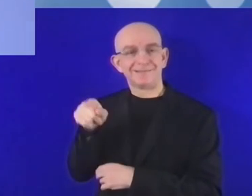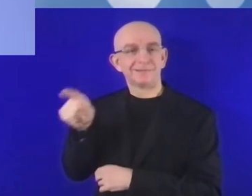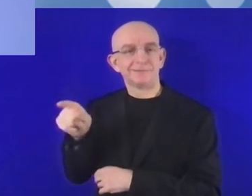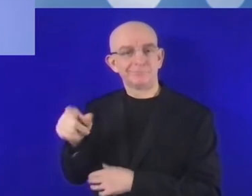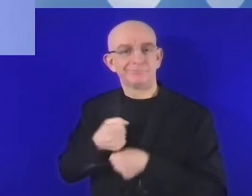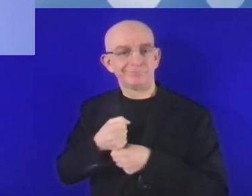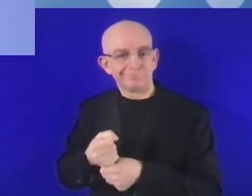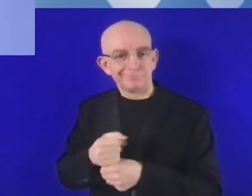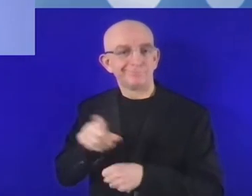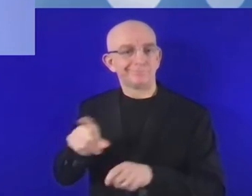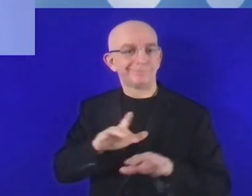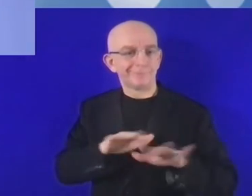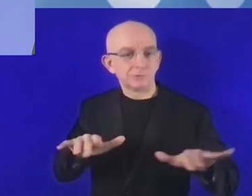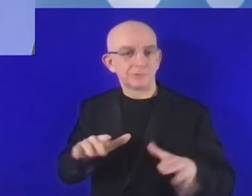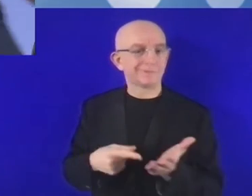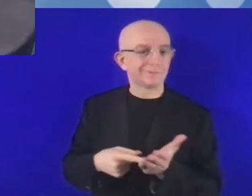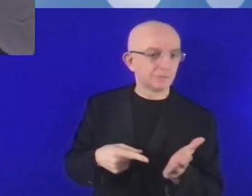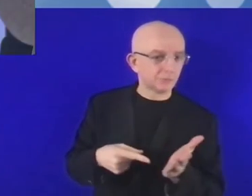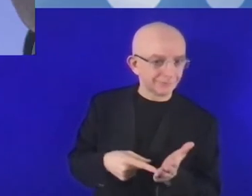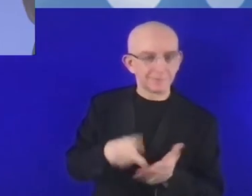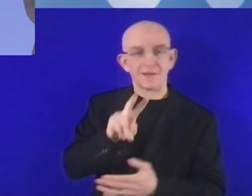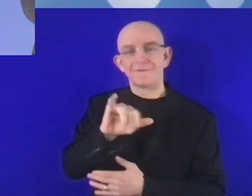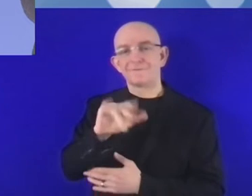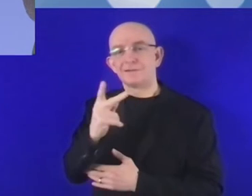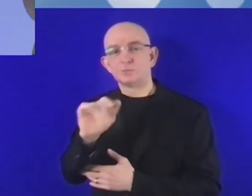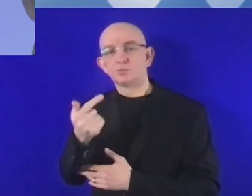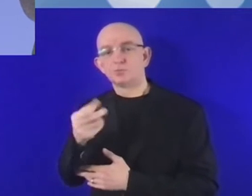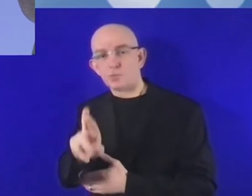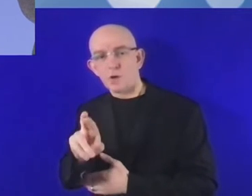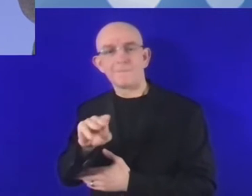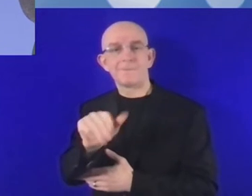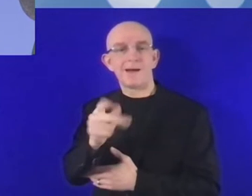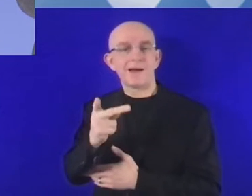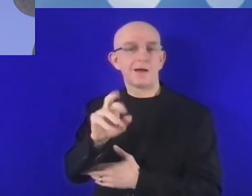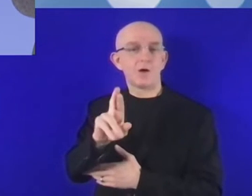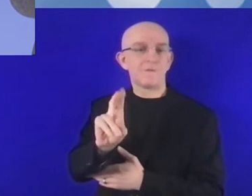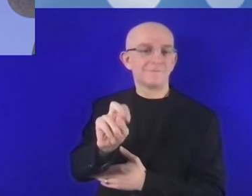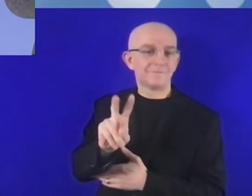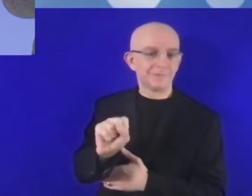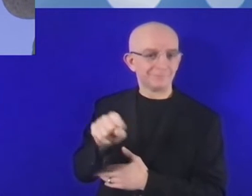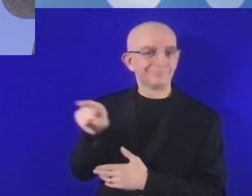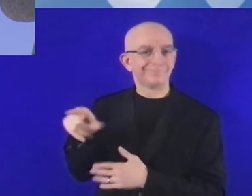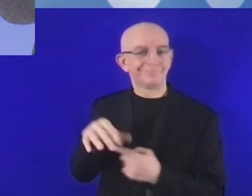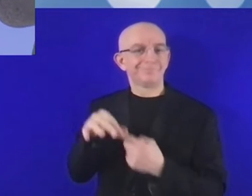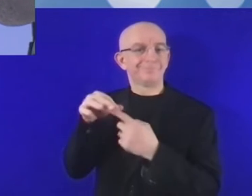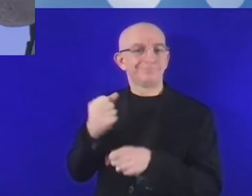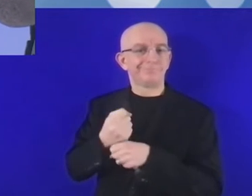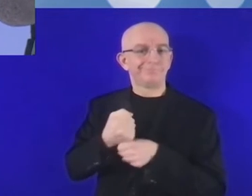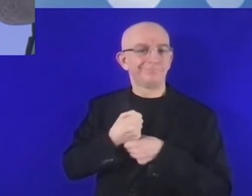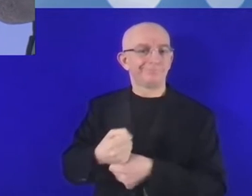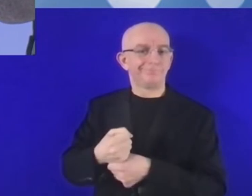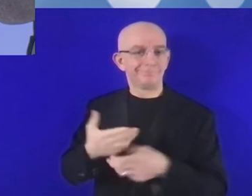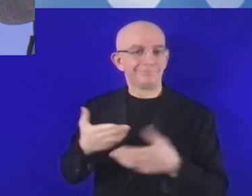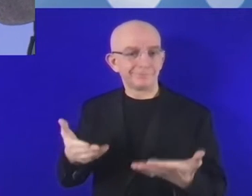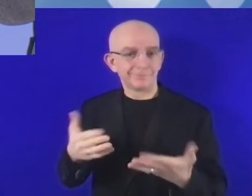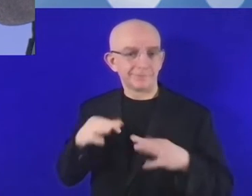There will be as well a short video message in the second part of the meeting from Mr. Dmitry Chernyshenko, Deputy